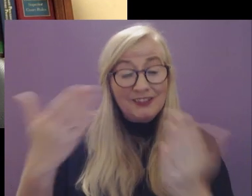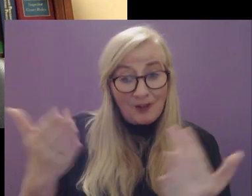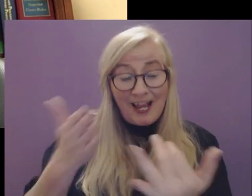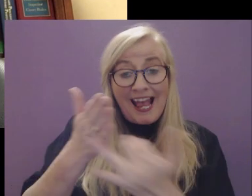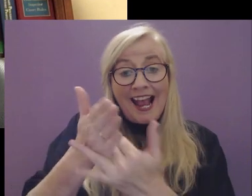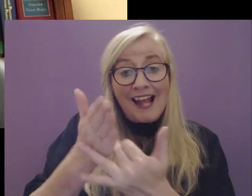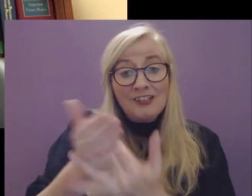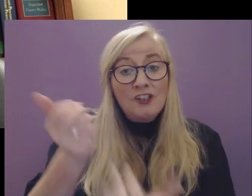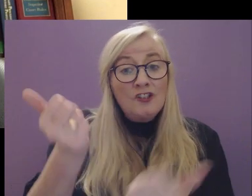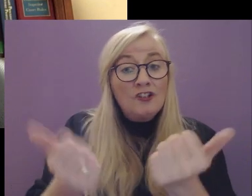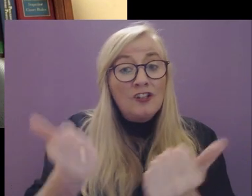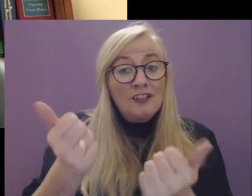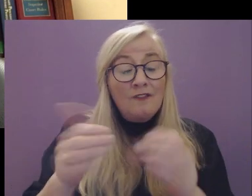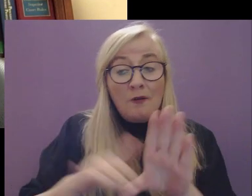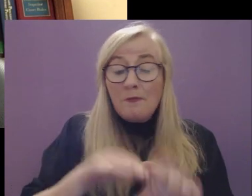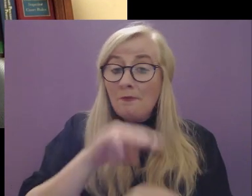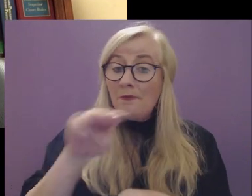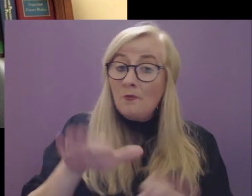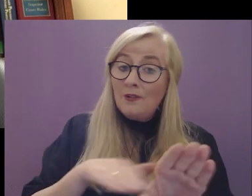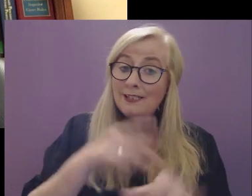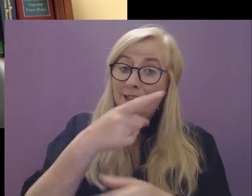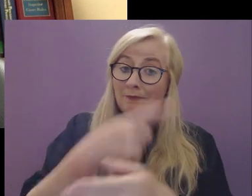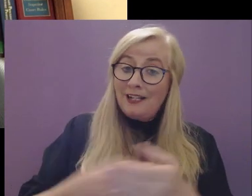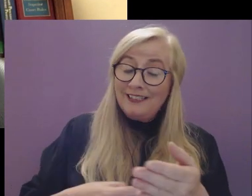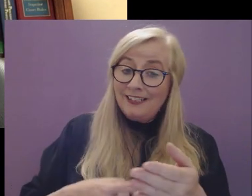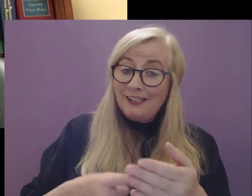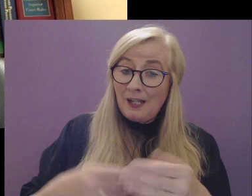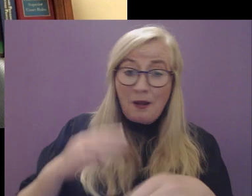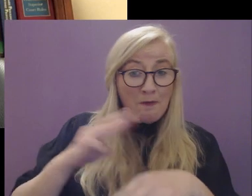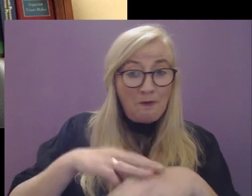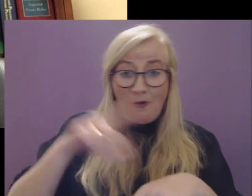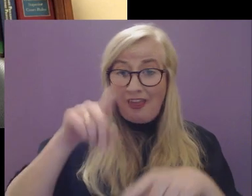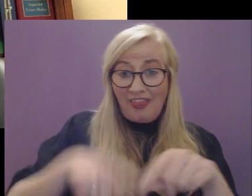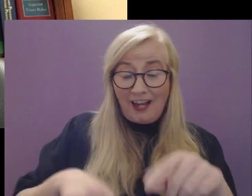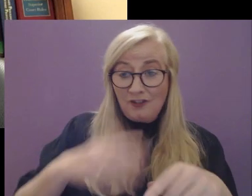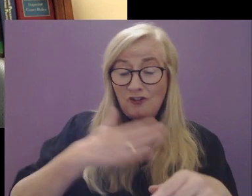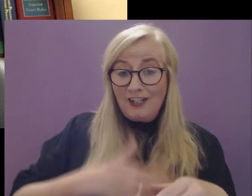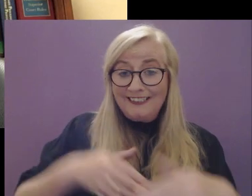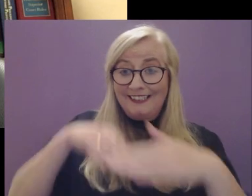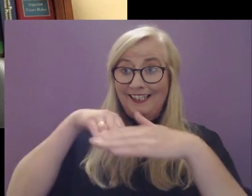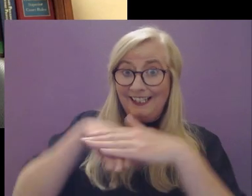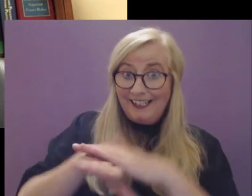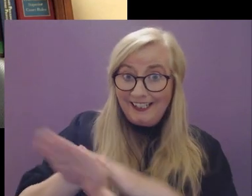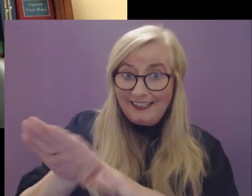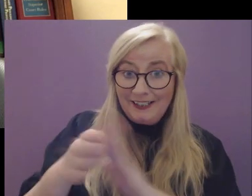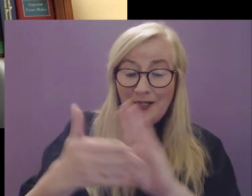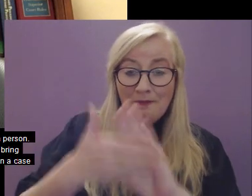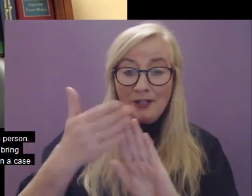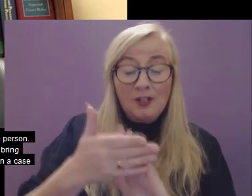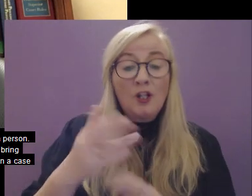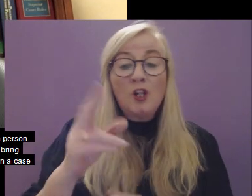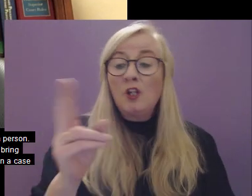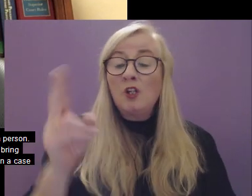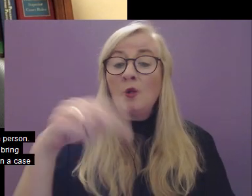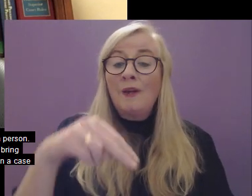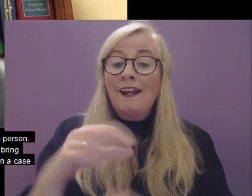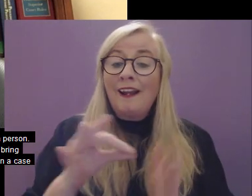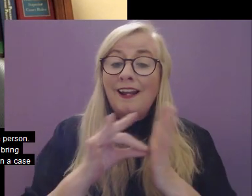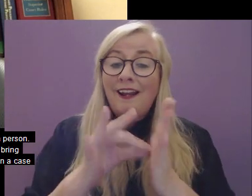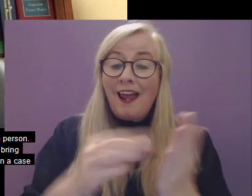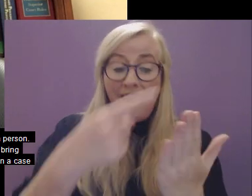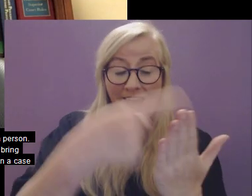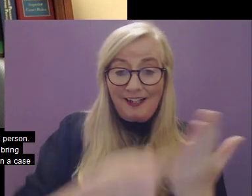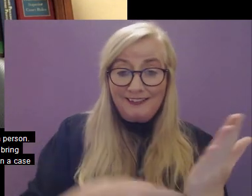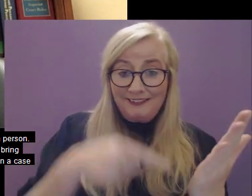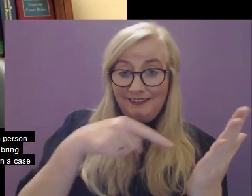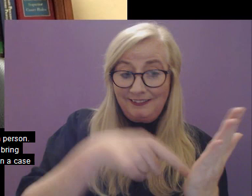course access to justice for persons with disabilities goes beyond mere access to buildings. The United Nations guidelines